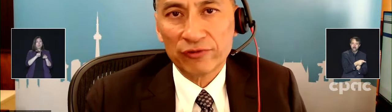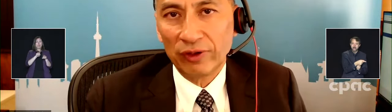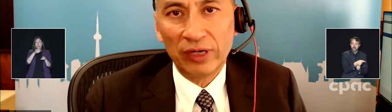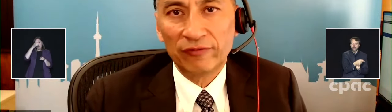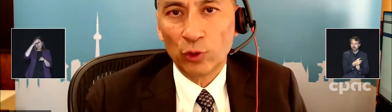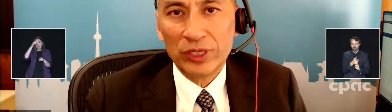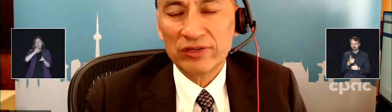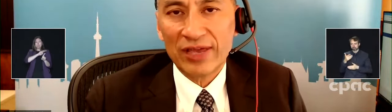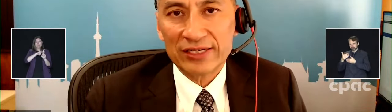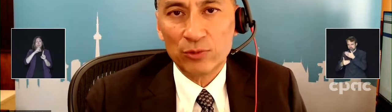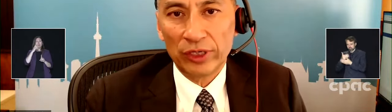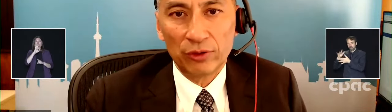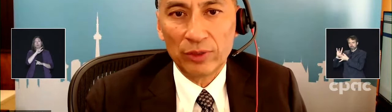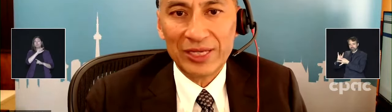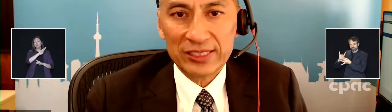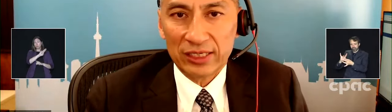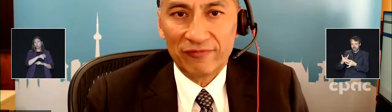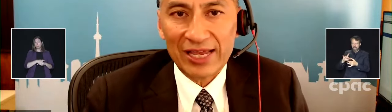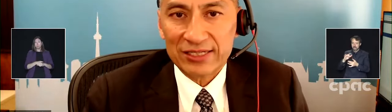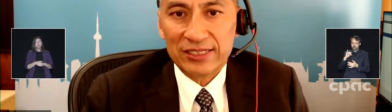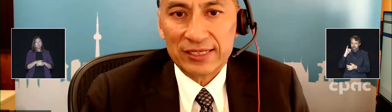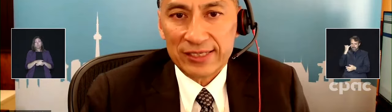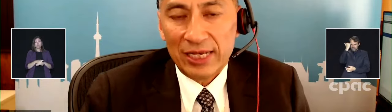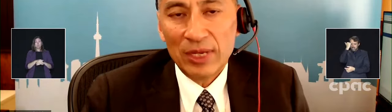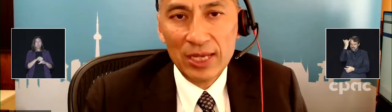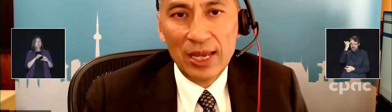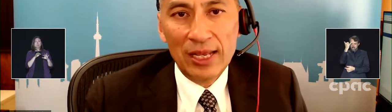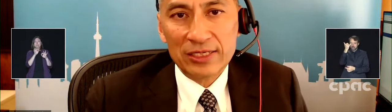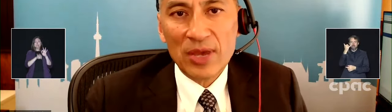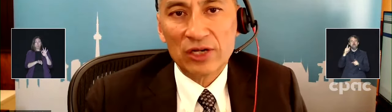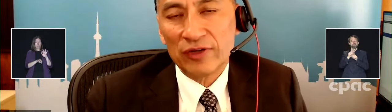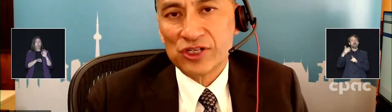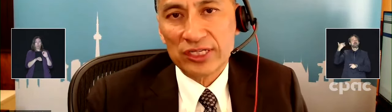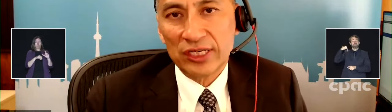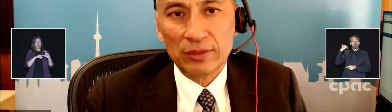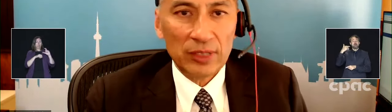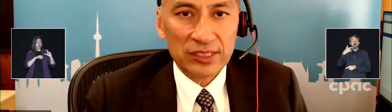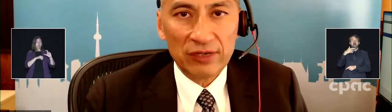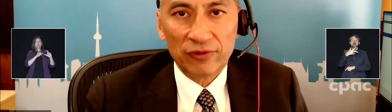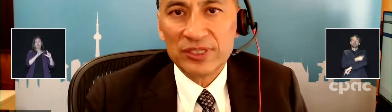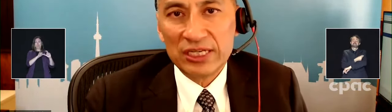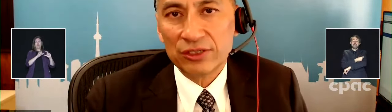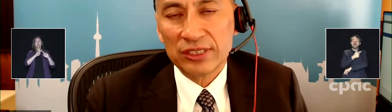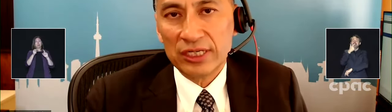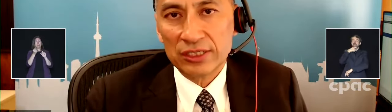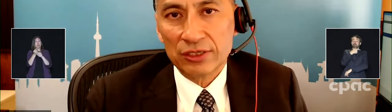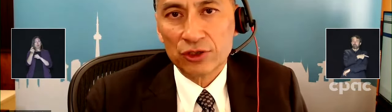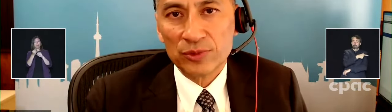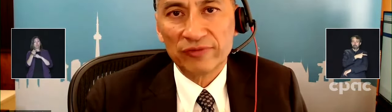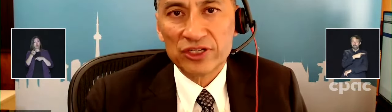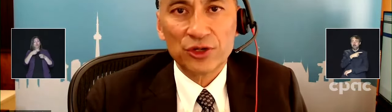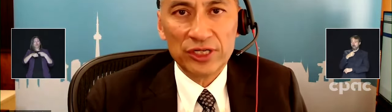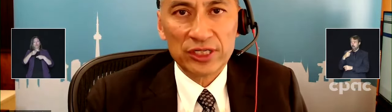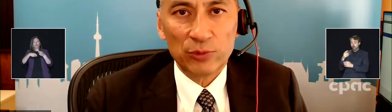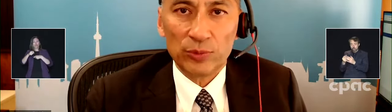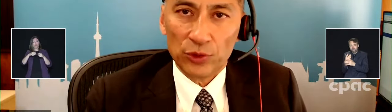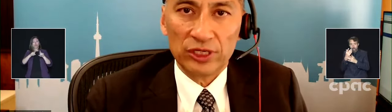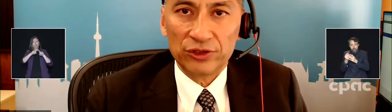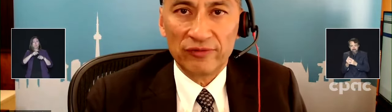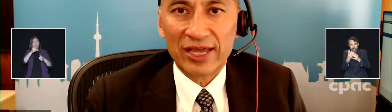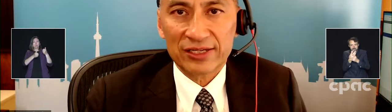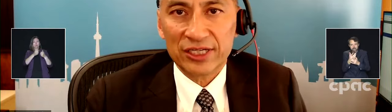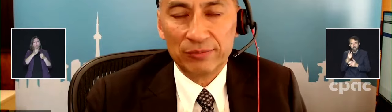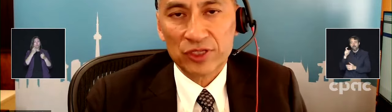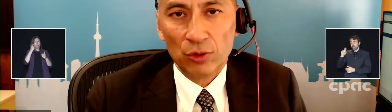influenza vaccine, where the basic vaccine is the same and it's a matter of adjusting it, let's say, from season to season in terms of the strains that we put into the